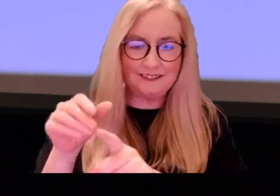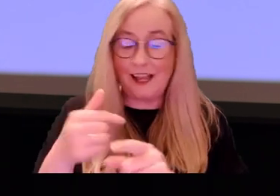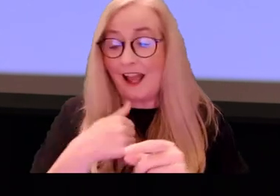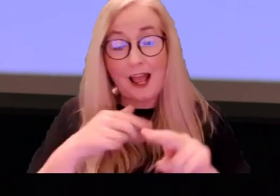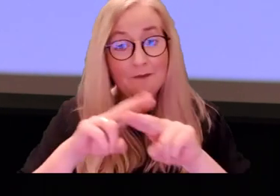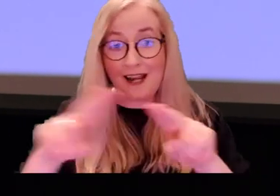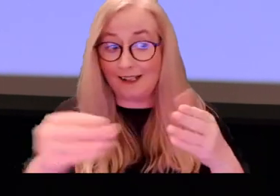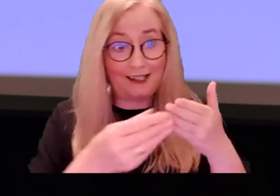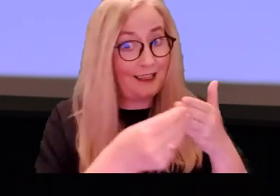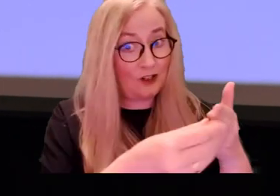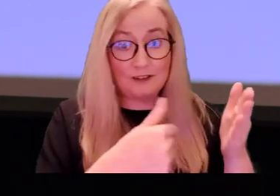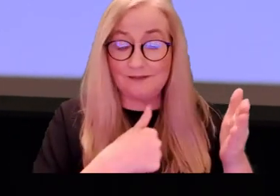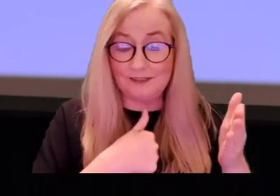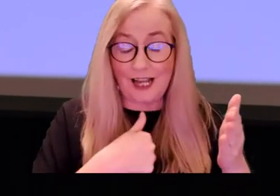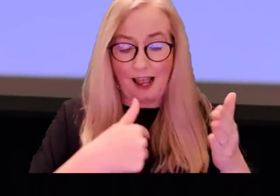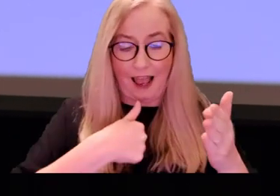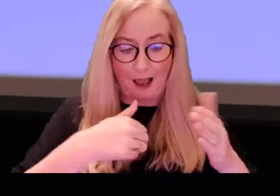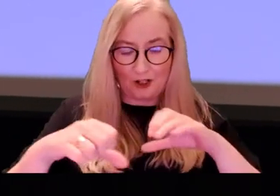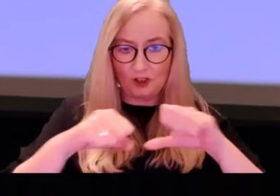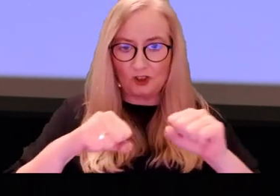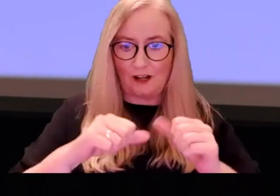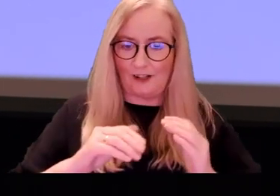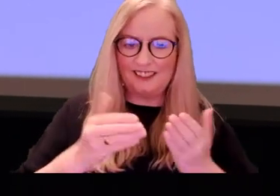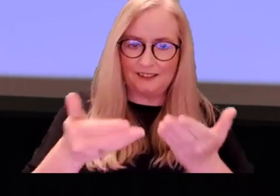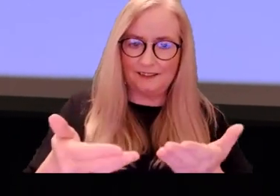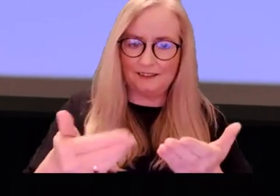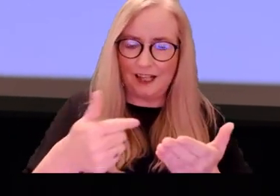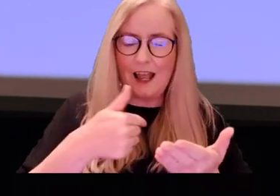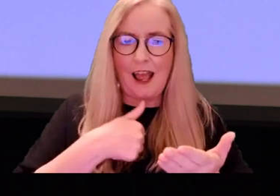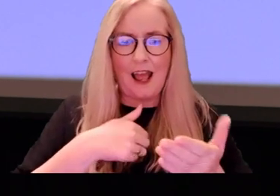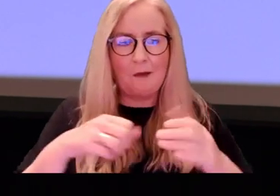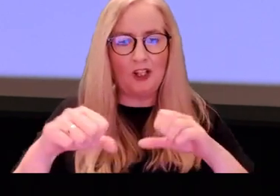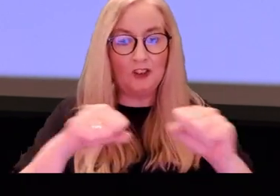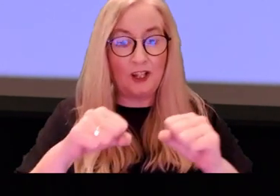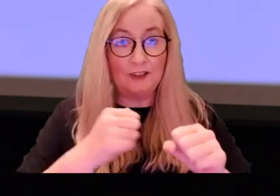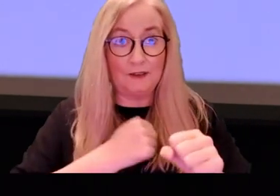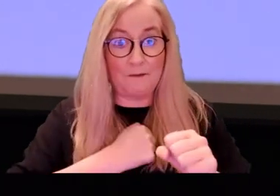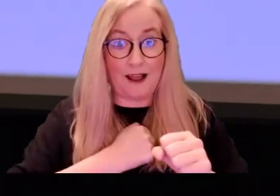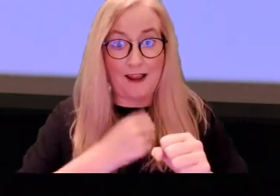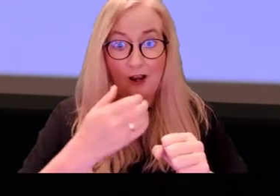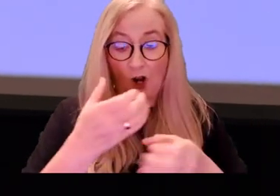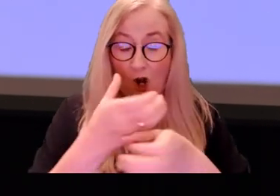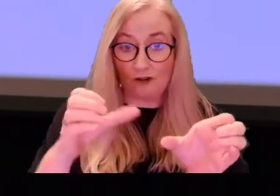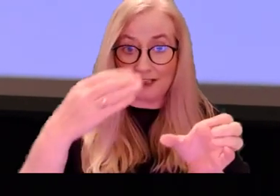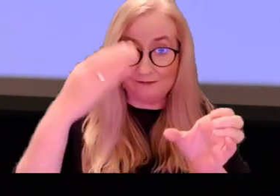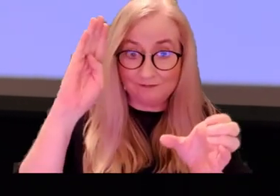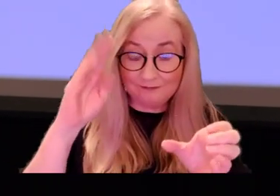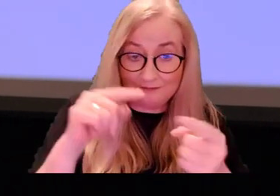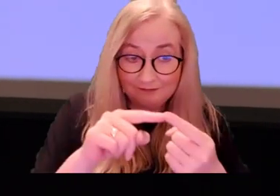I am no leader. I'm a servant. I'm a servant to my country.